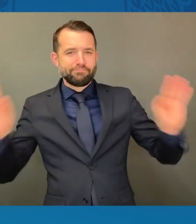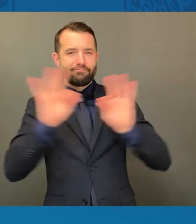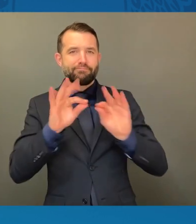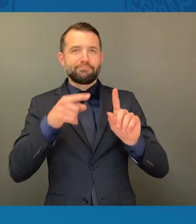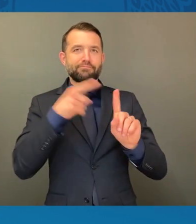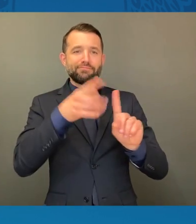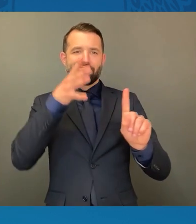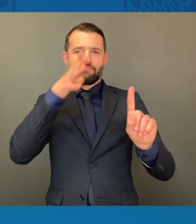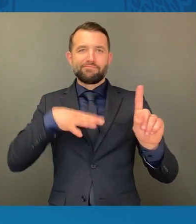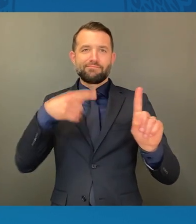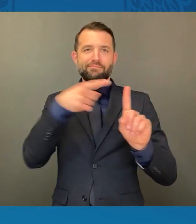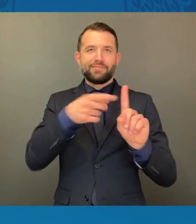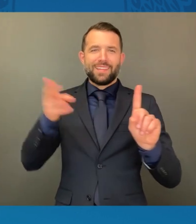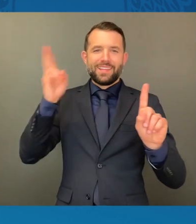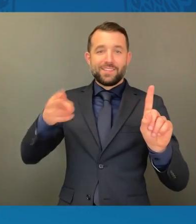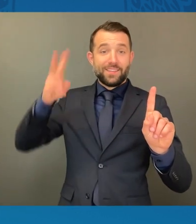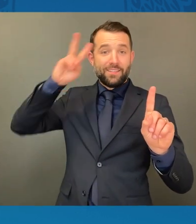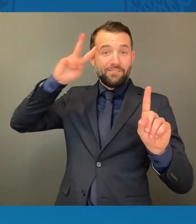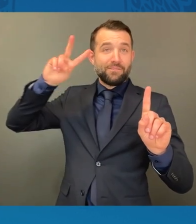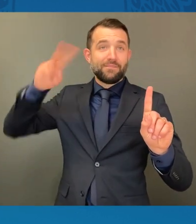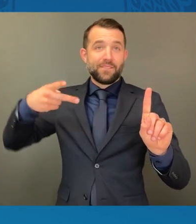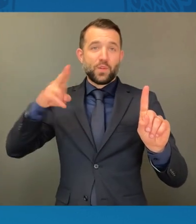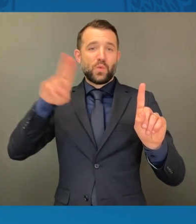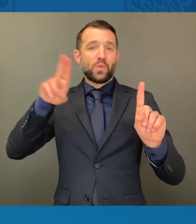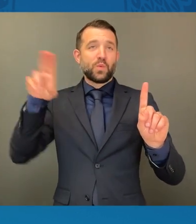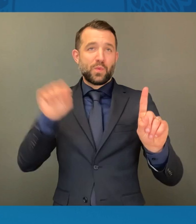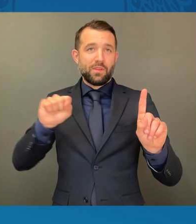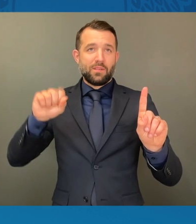President of the United States, Kamala Harris.